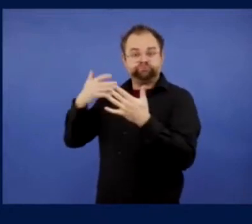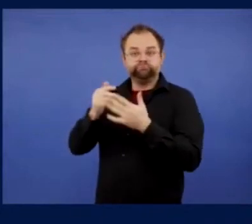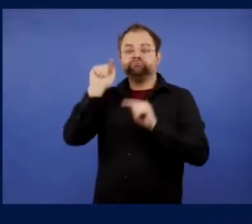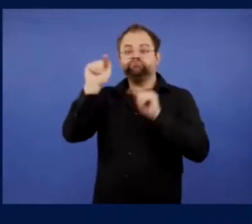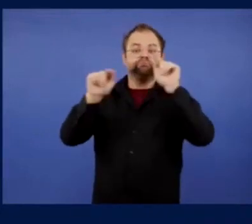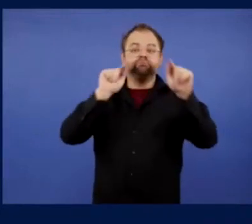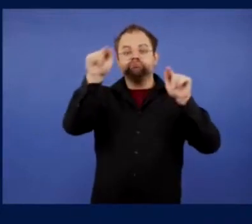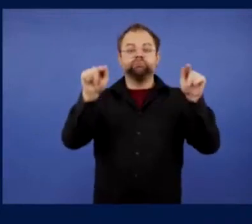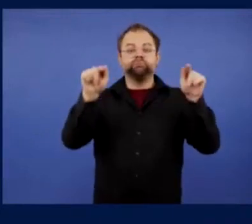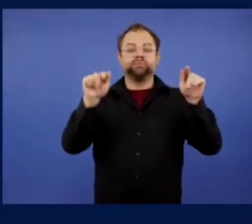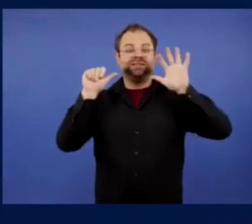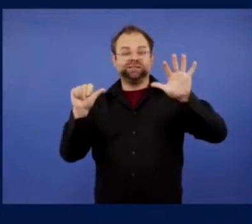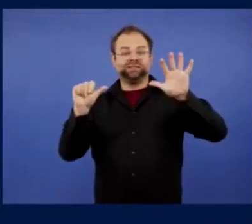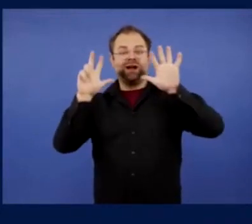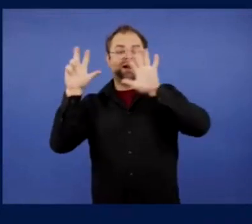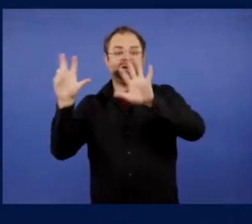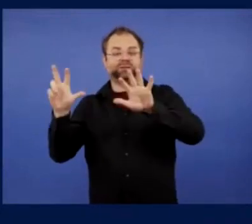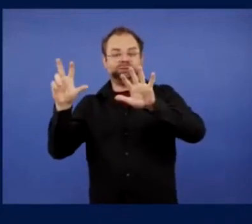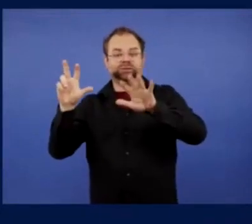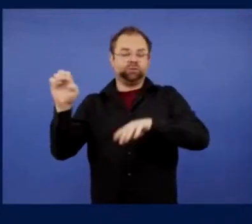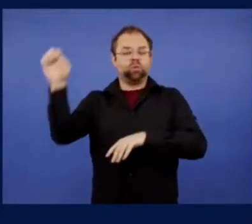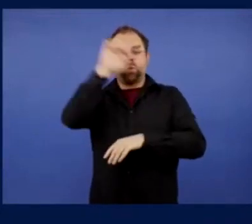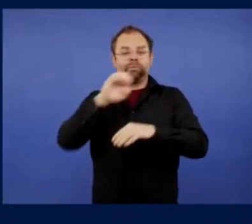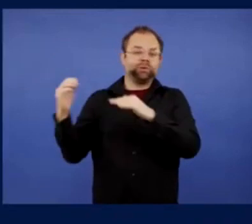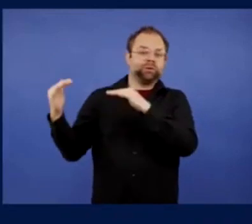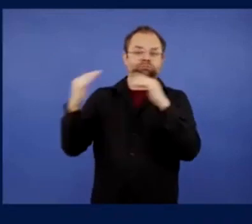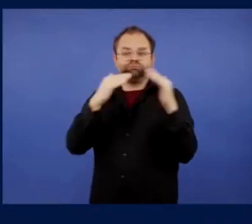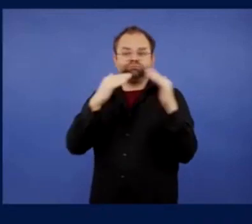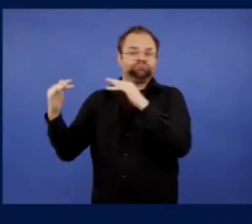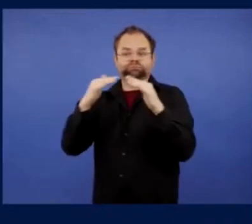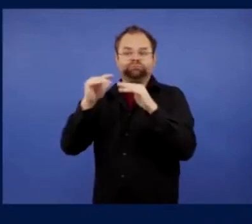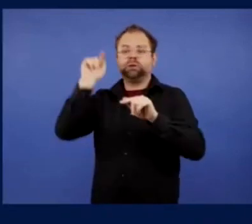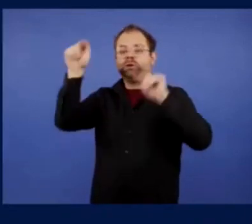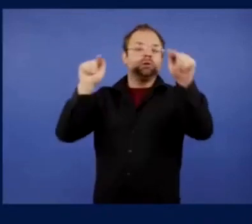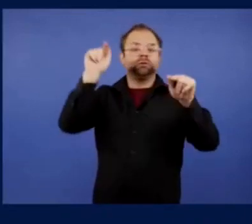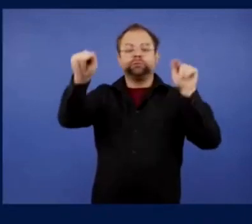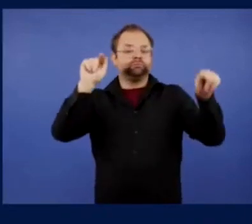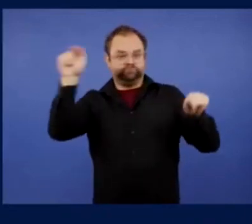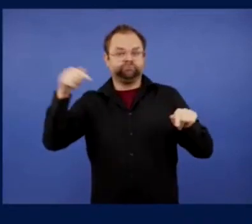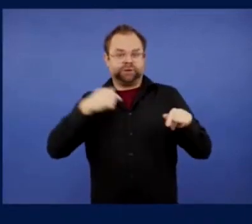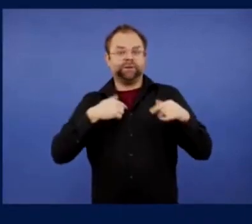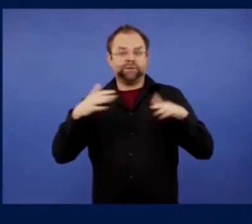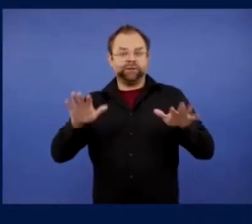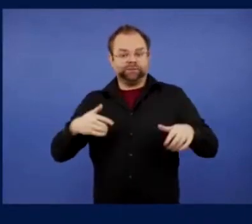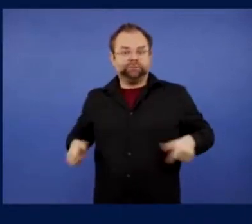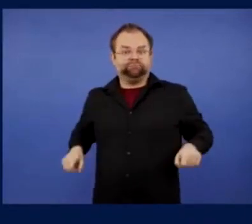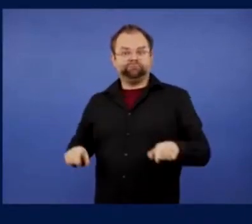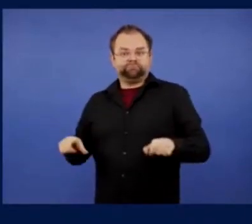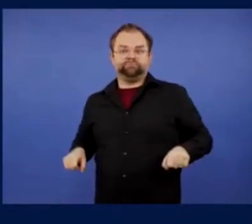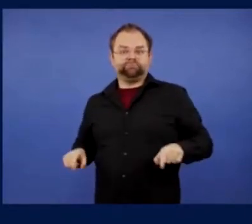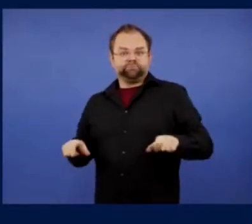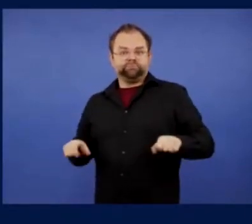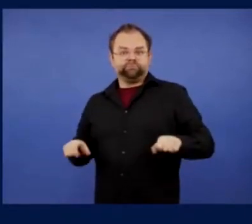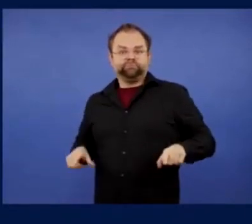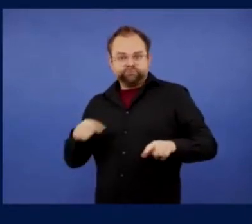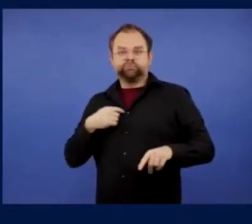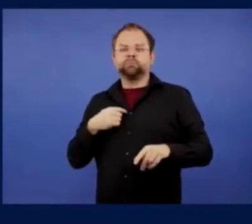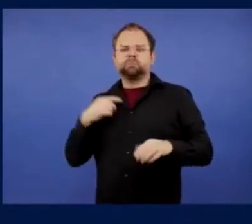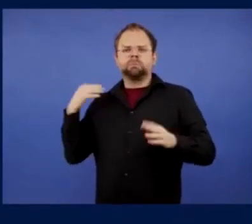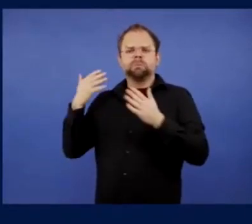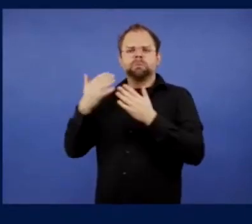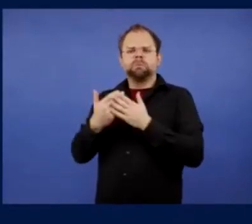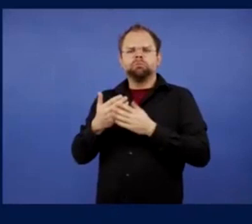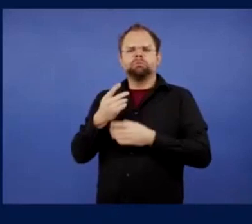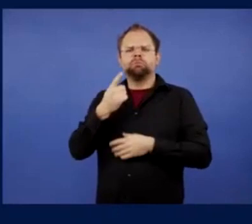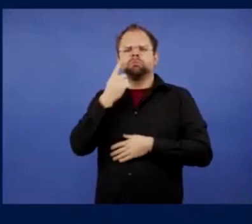Ted Morris, a disabled Liverpool fan and the secretary for the Liverpool Disabled Supporters